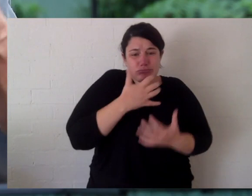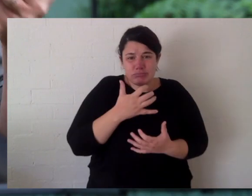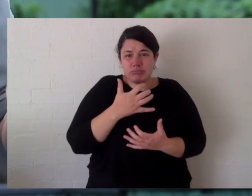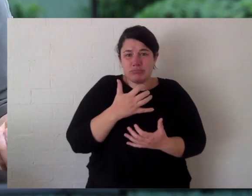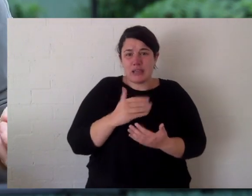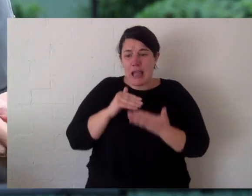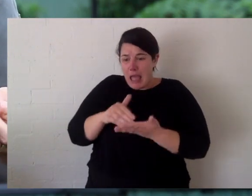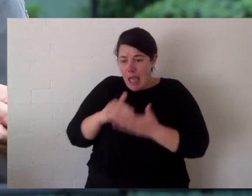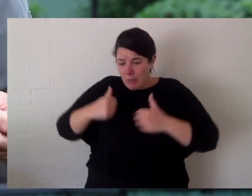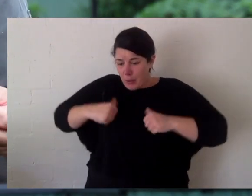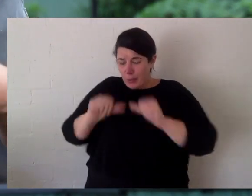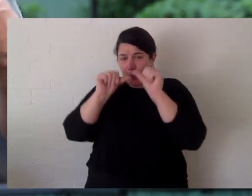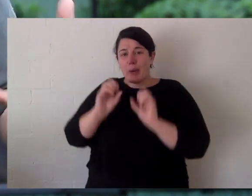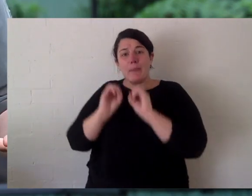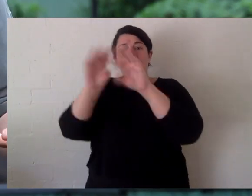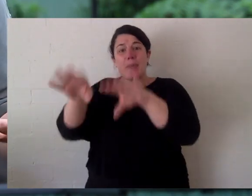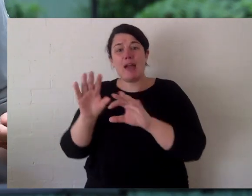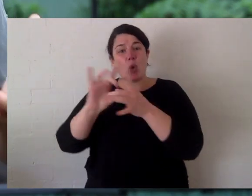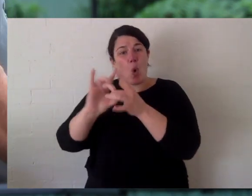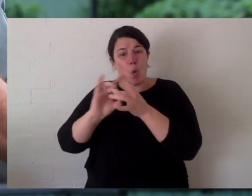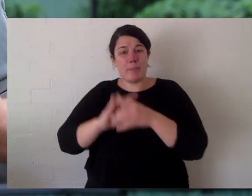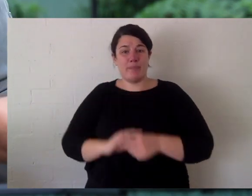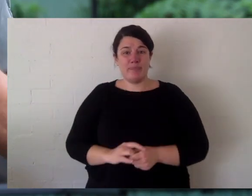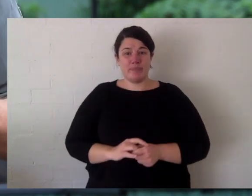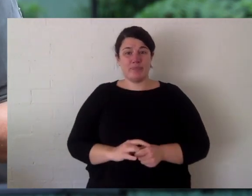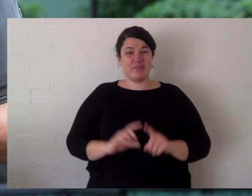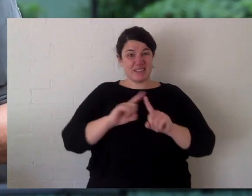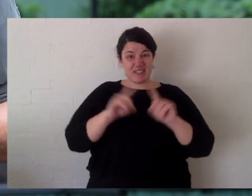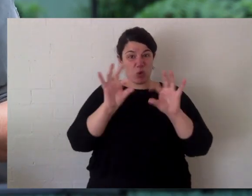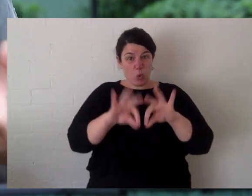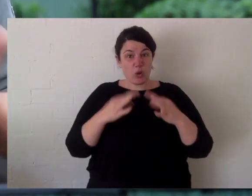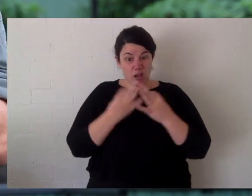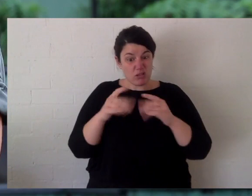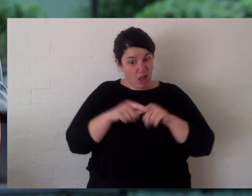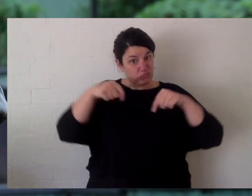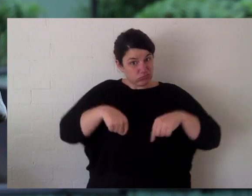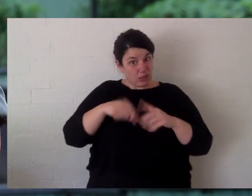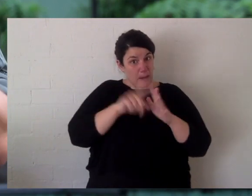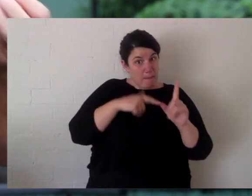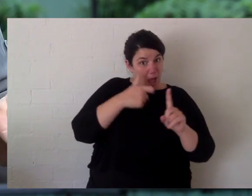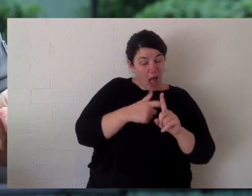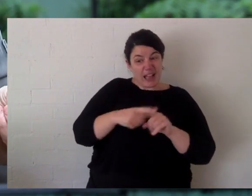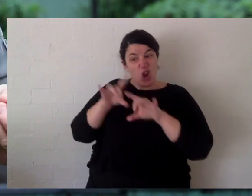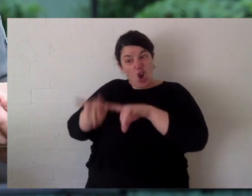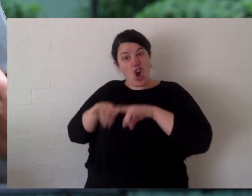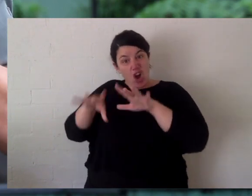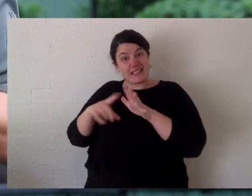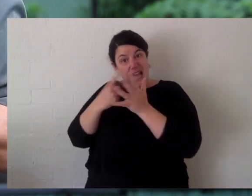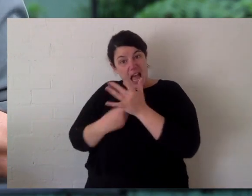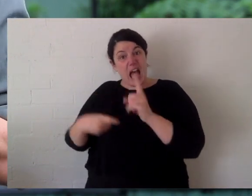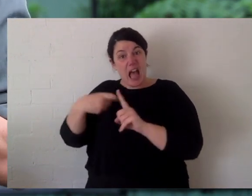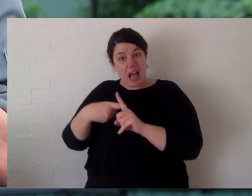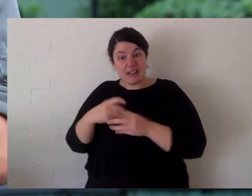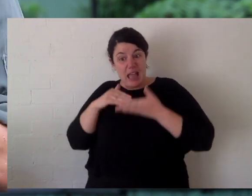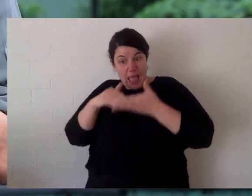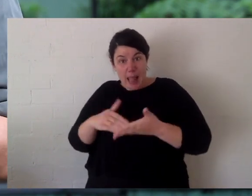rehabilitating them so they can be released to the wild. And organisations like the Australian Reptile Park and Aussie Arc that protect